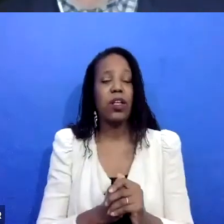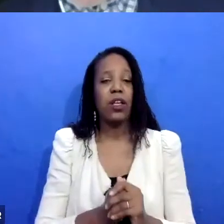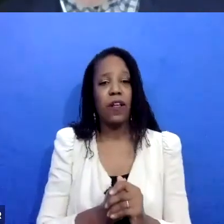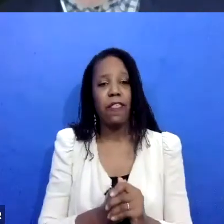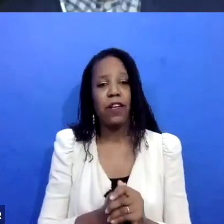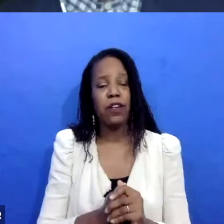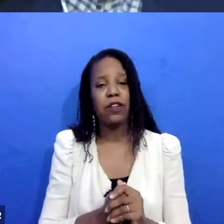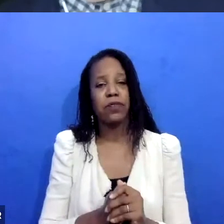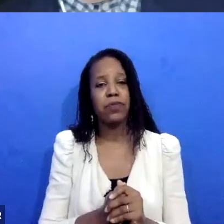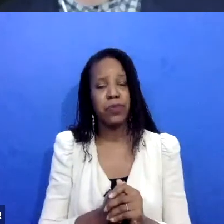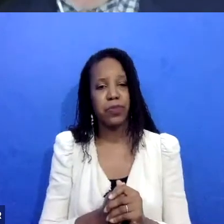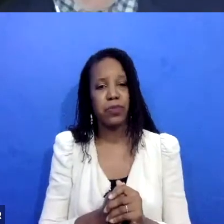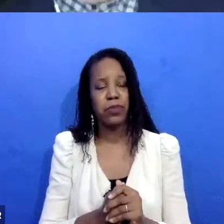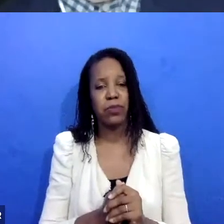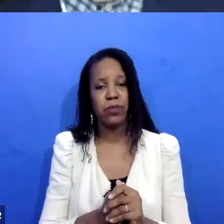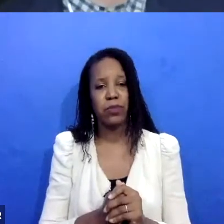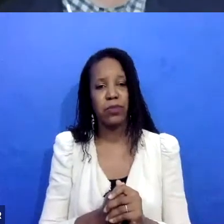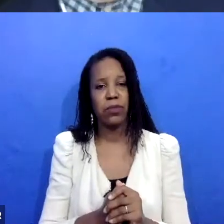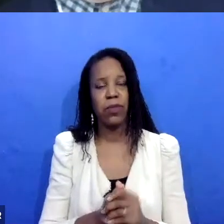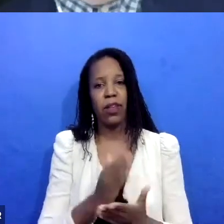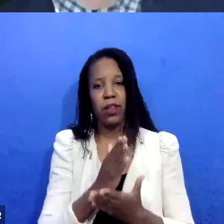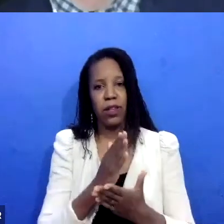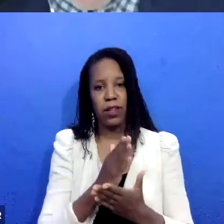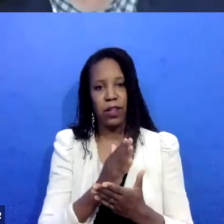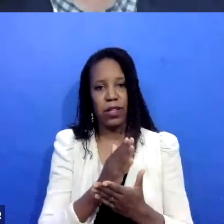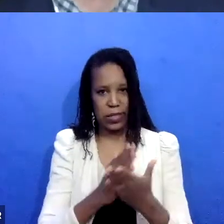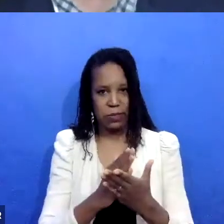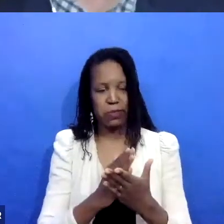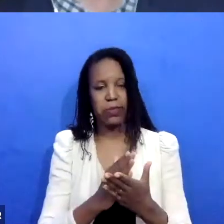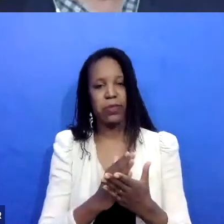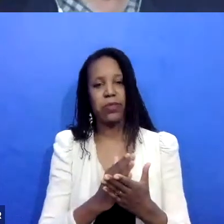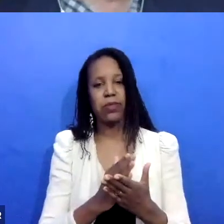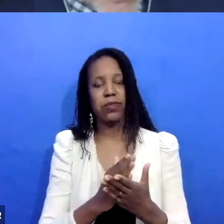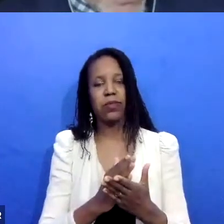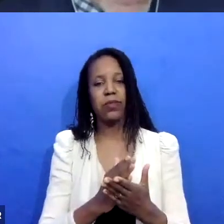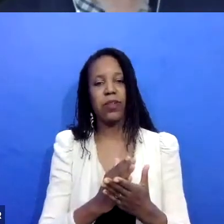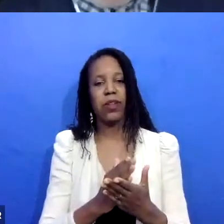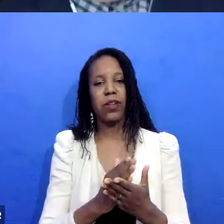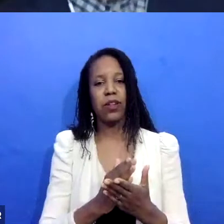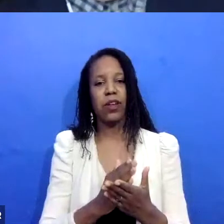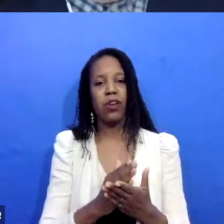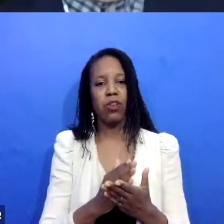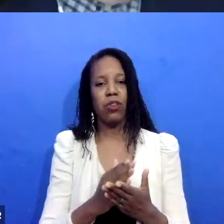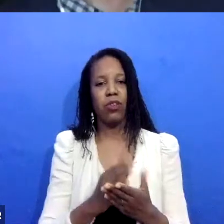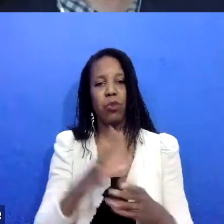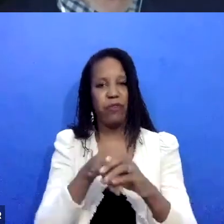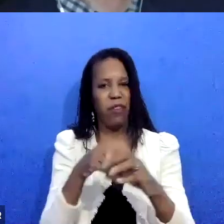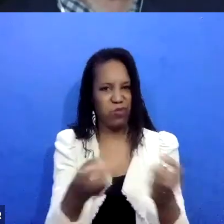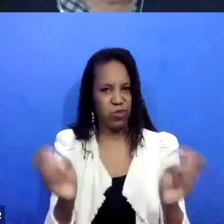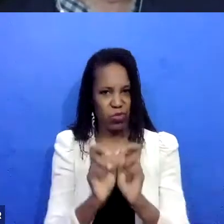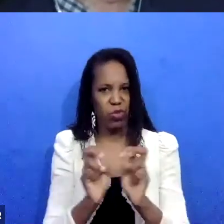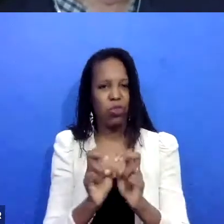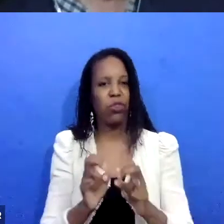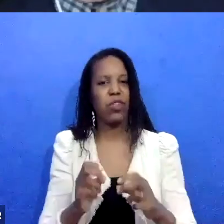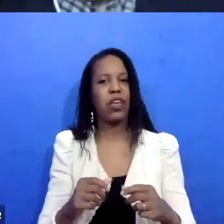some of those folks have come back after they, they proceed through more of their process. Um, but some of them just say, yeah, I thought I could